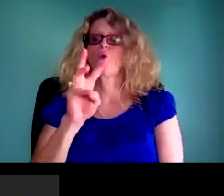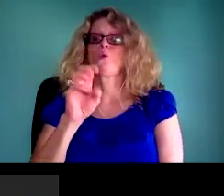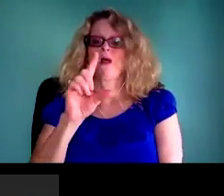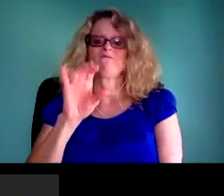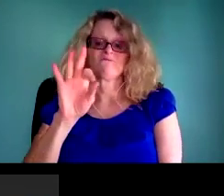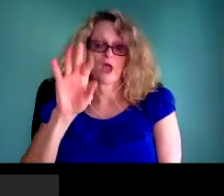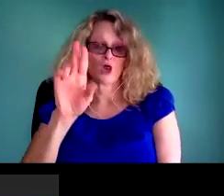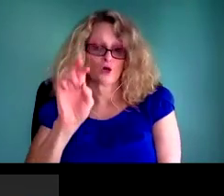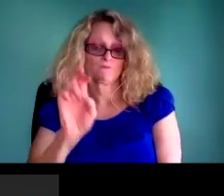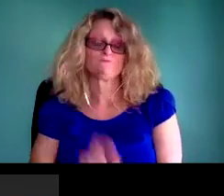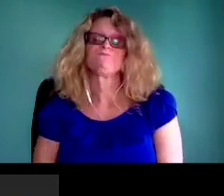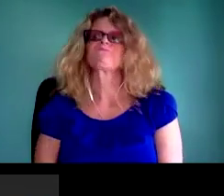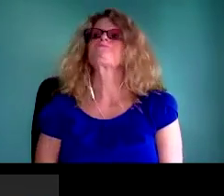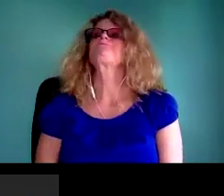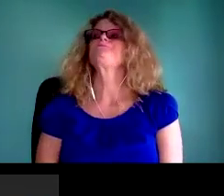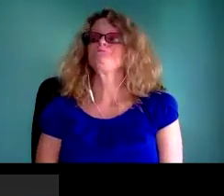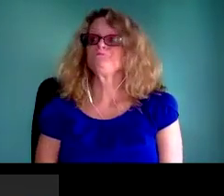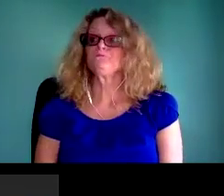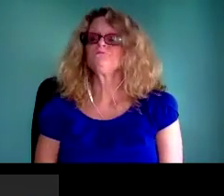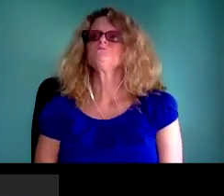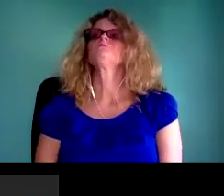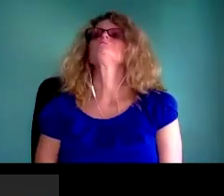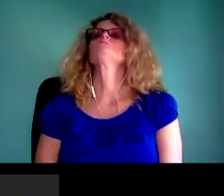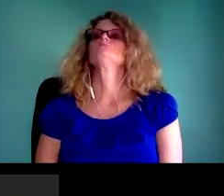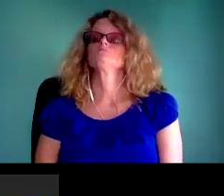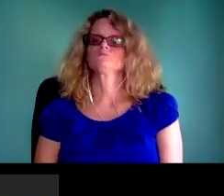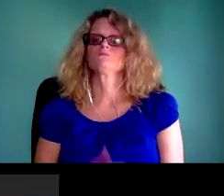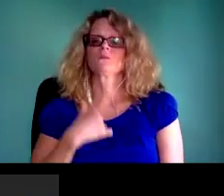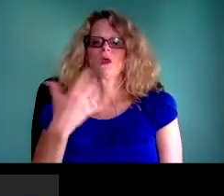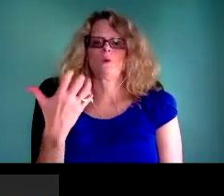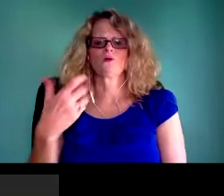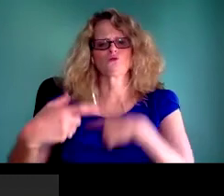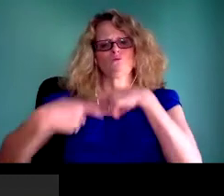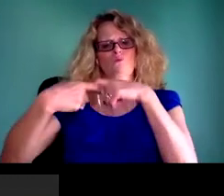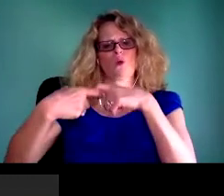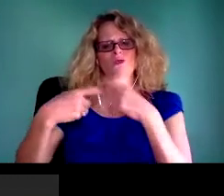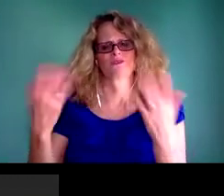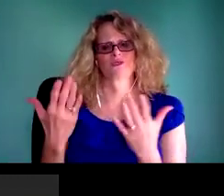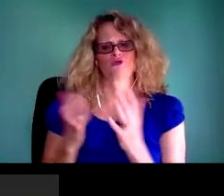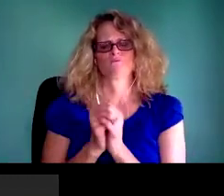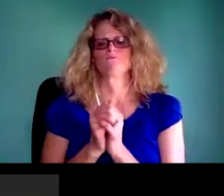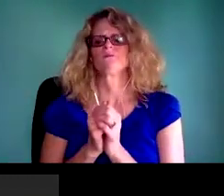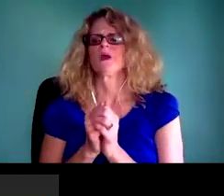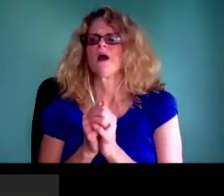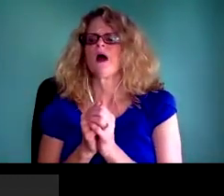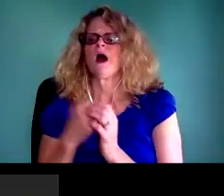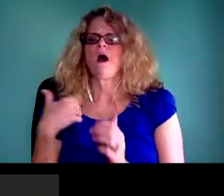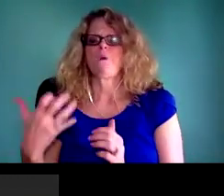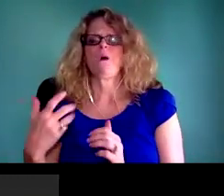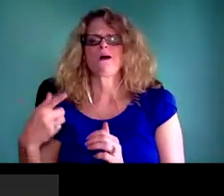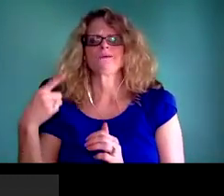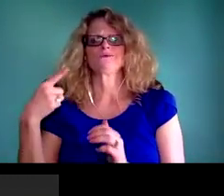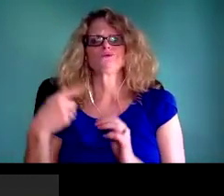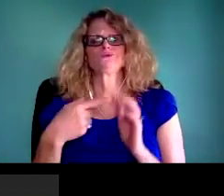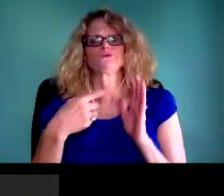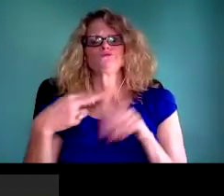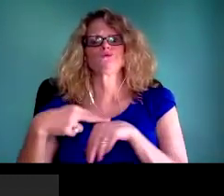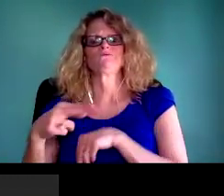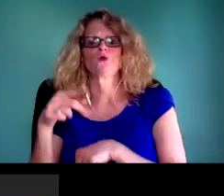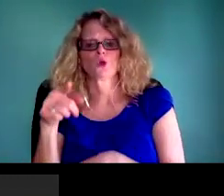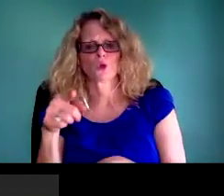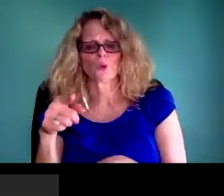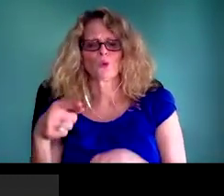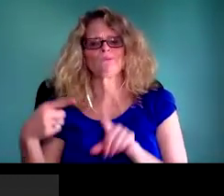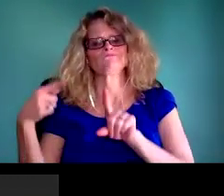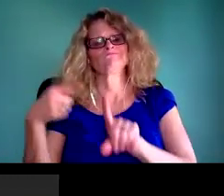and agencies that are funding work in the public interest is